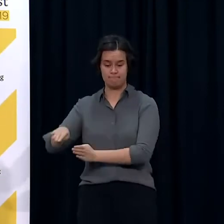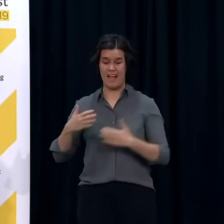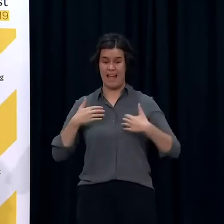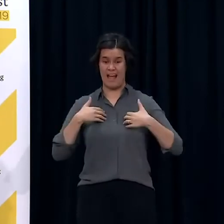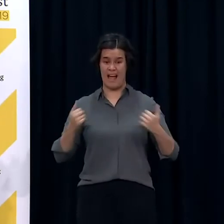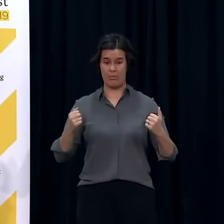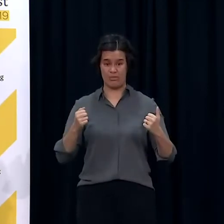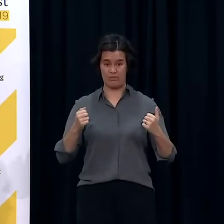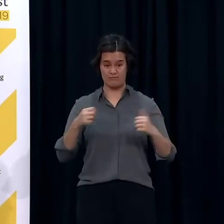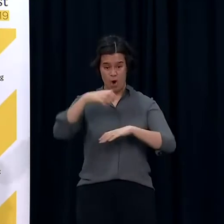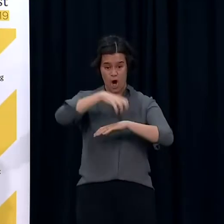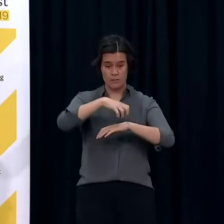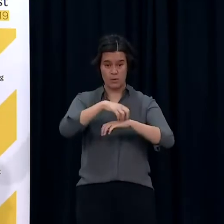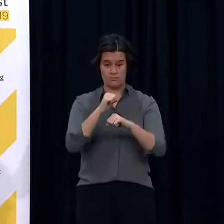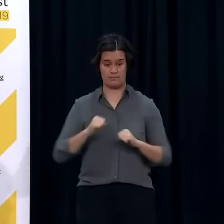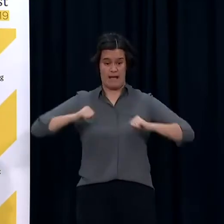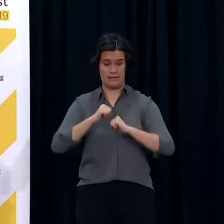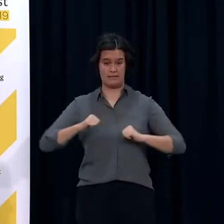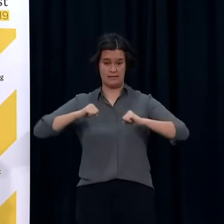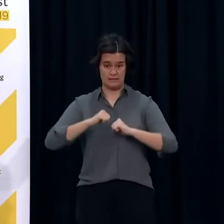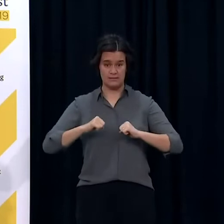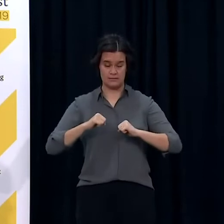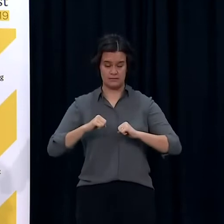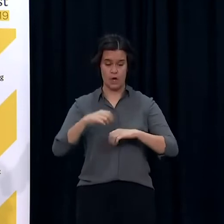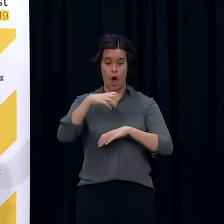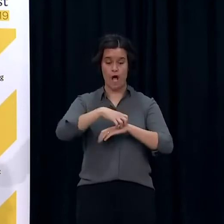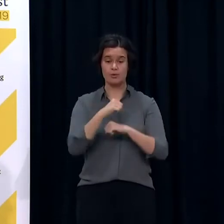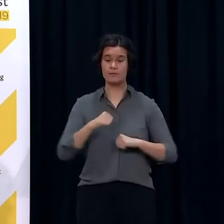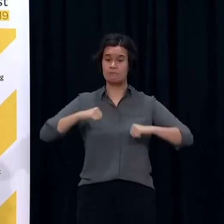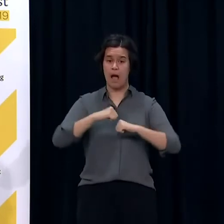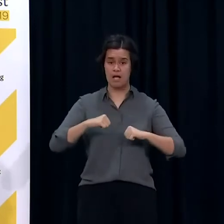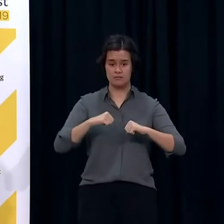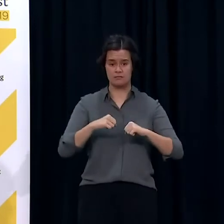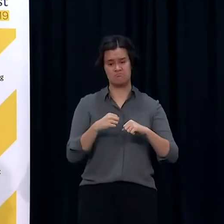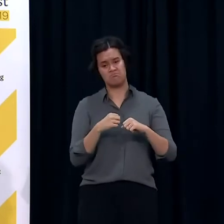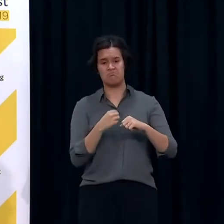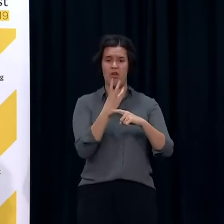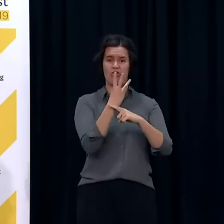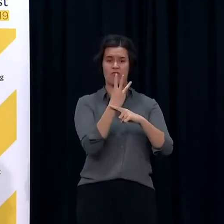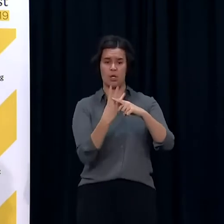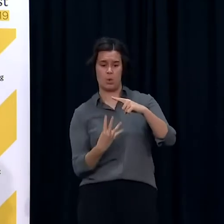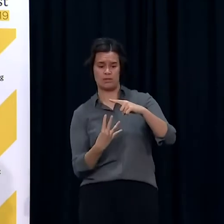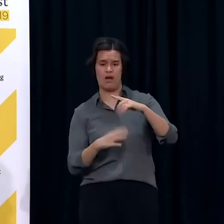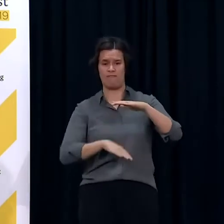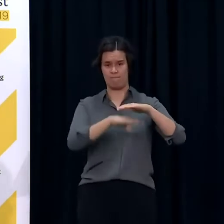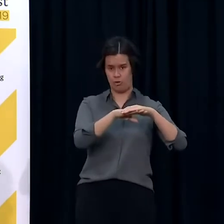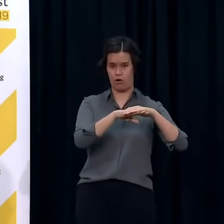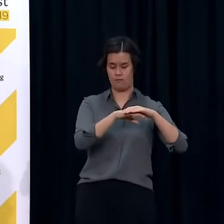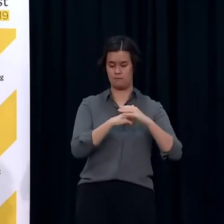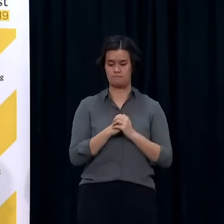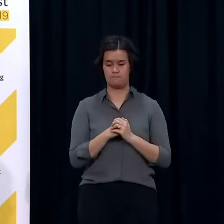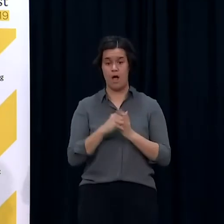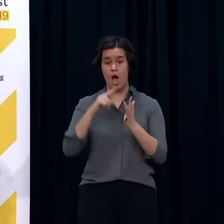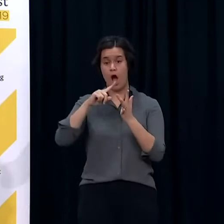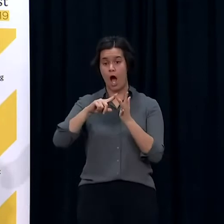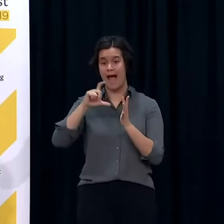Hospital occupancy is around 74% on average, ranging from 52% to 89%, while intensive care